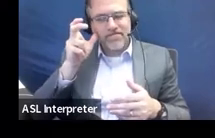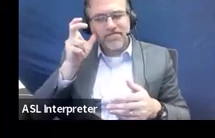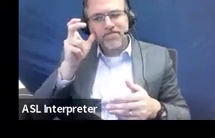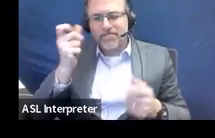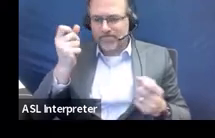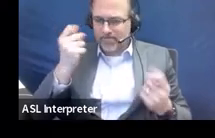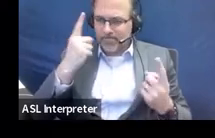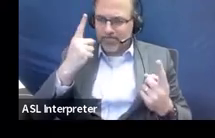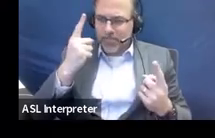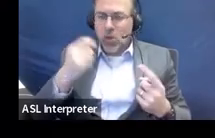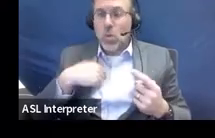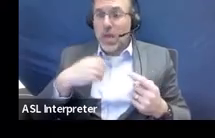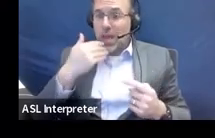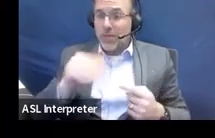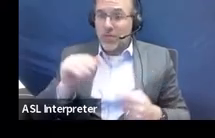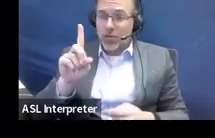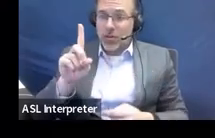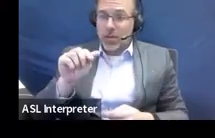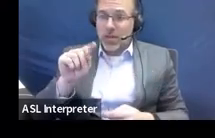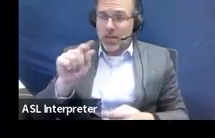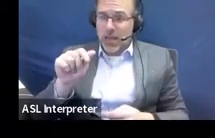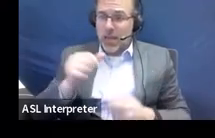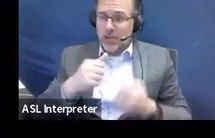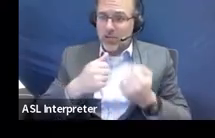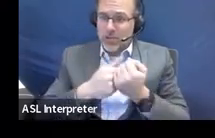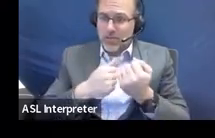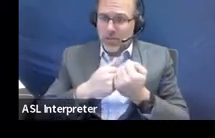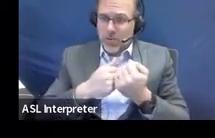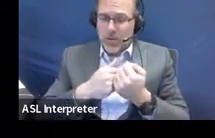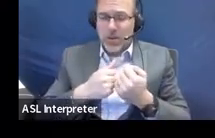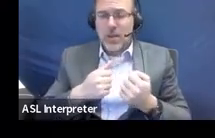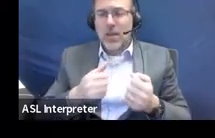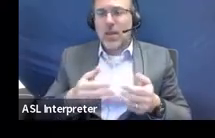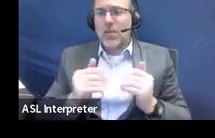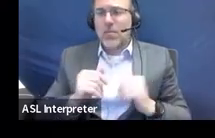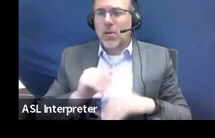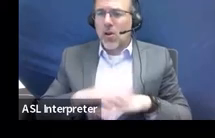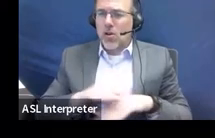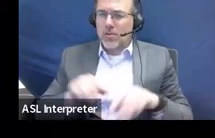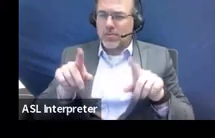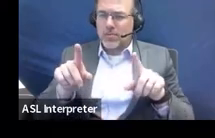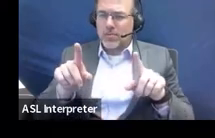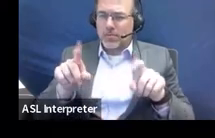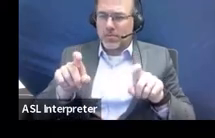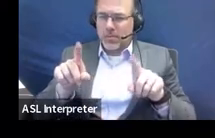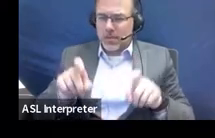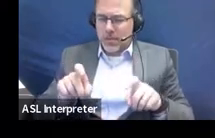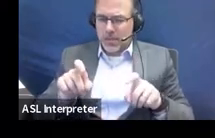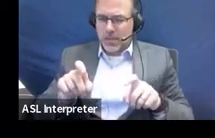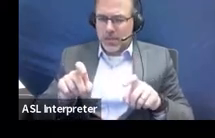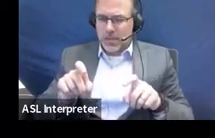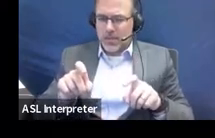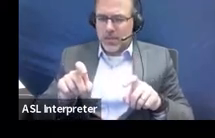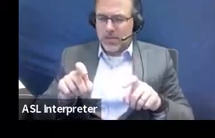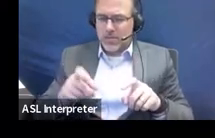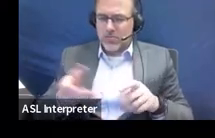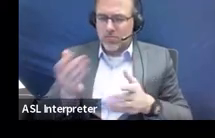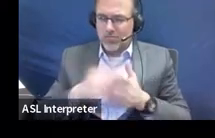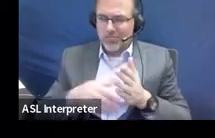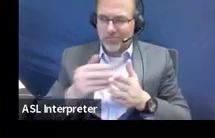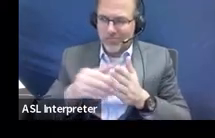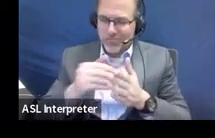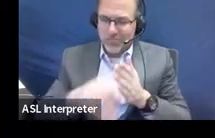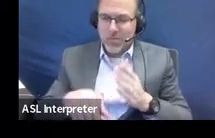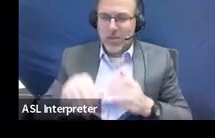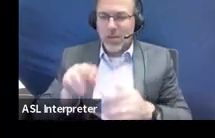of classroom data to support that. But on the tests that are done on a regular basis, like either